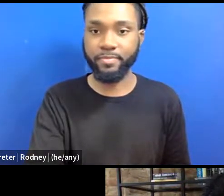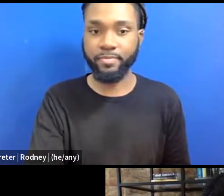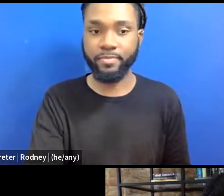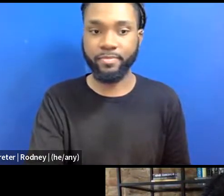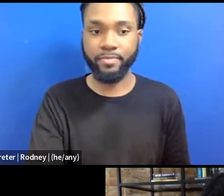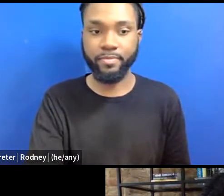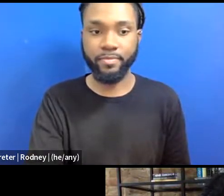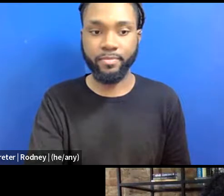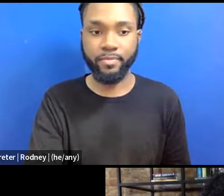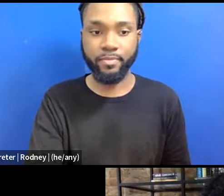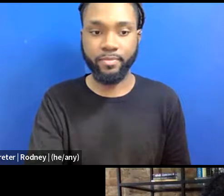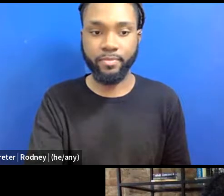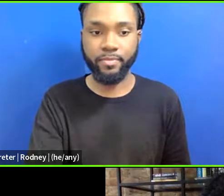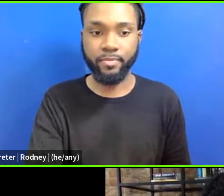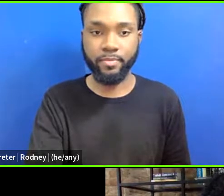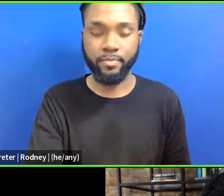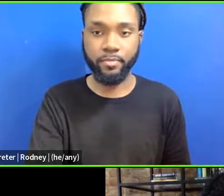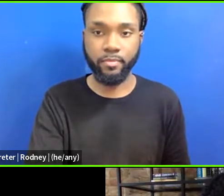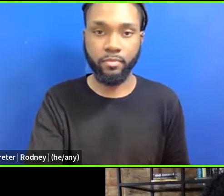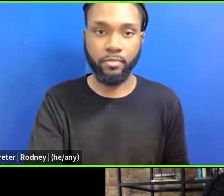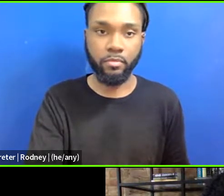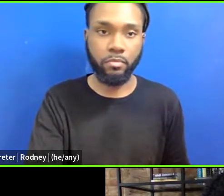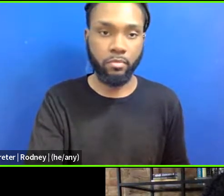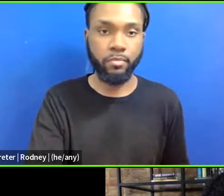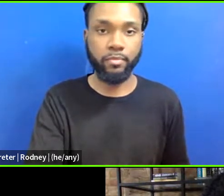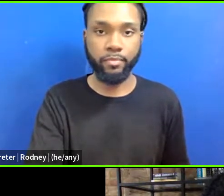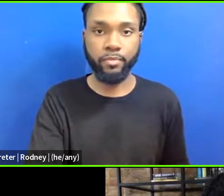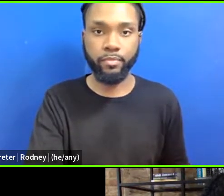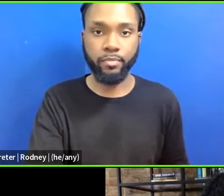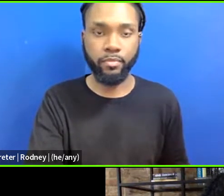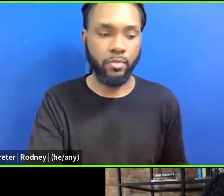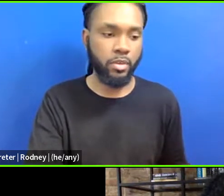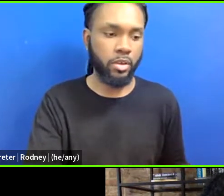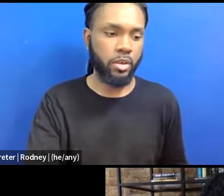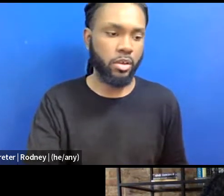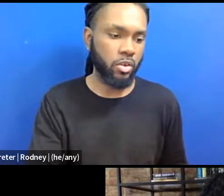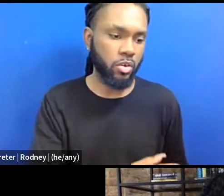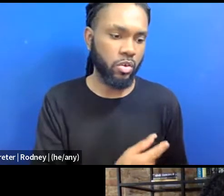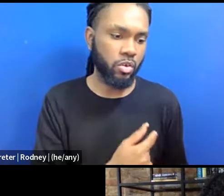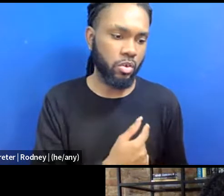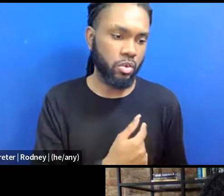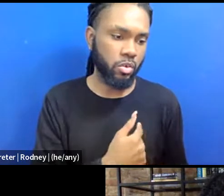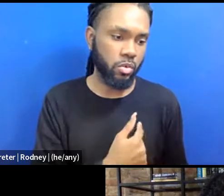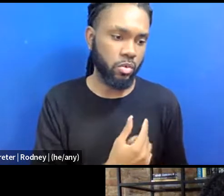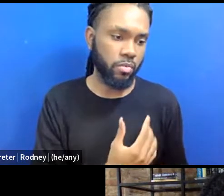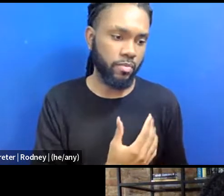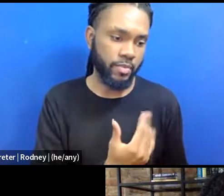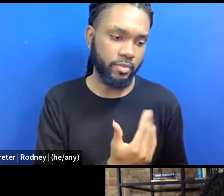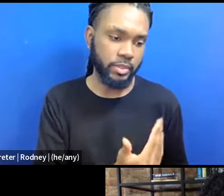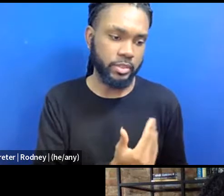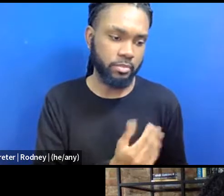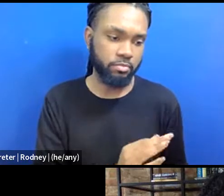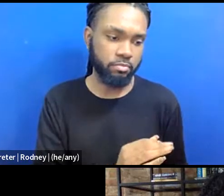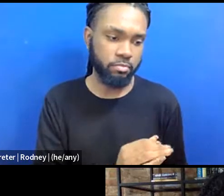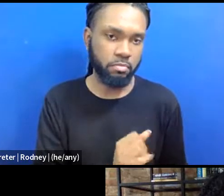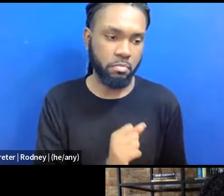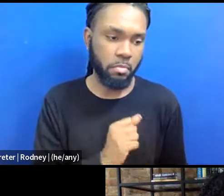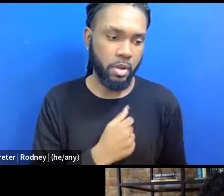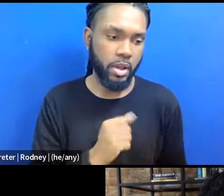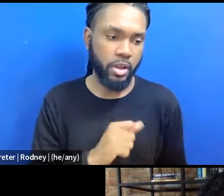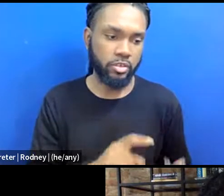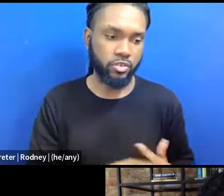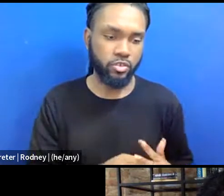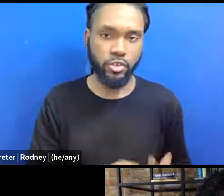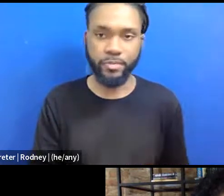And there's a little weight in between the YouTube so now we're live, I believe, and I just wanted to thank everybody